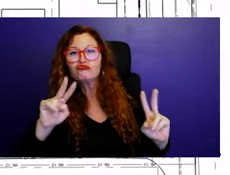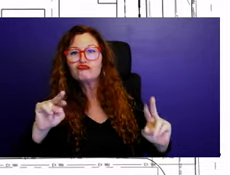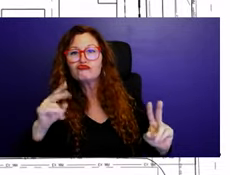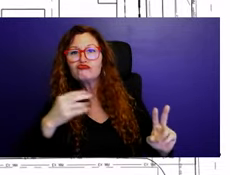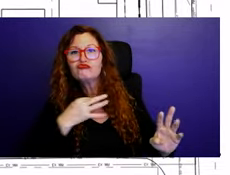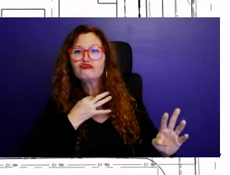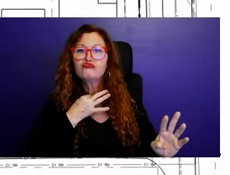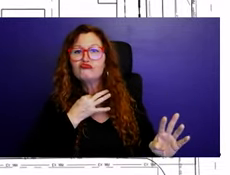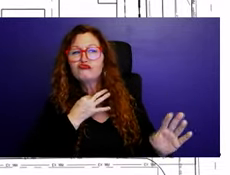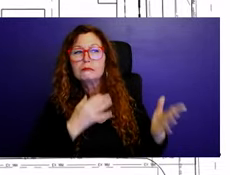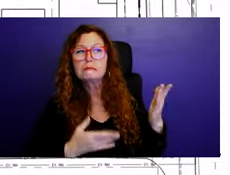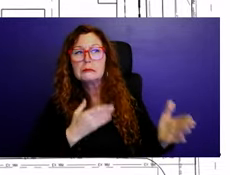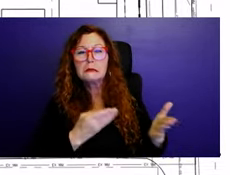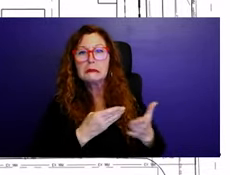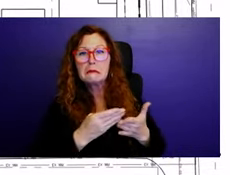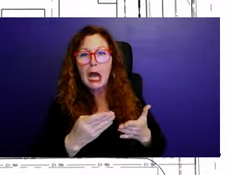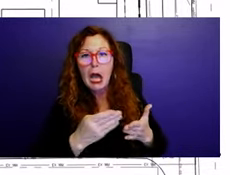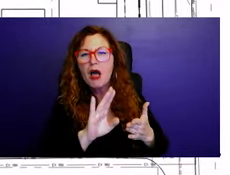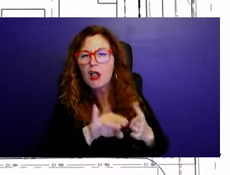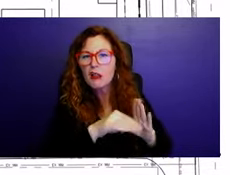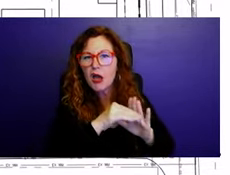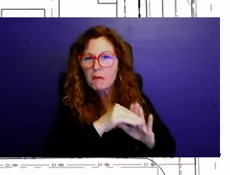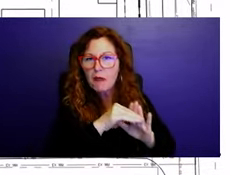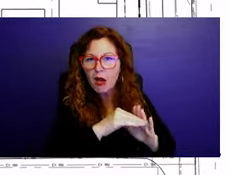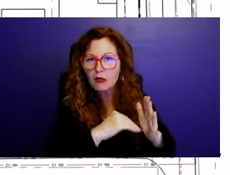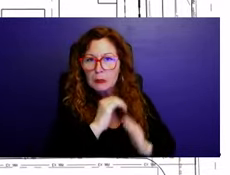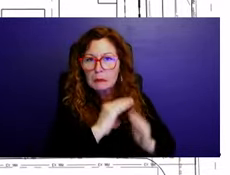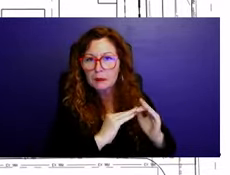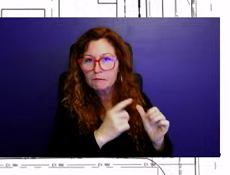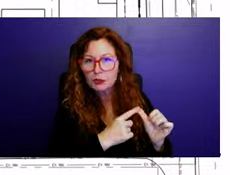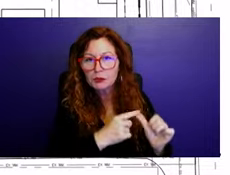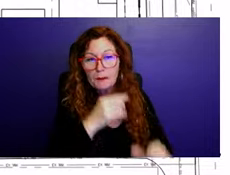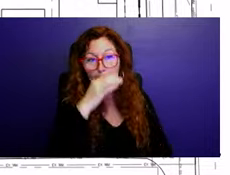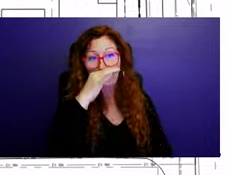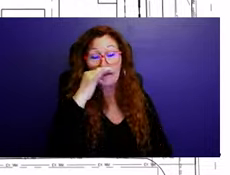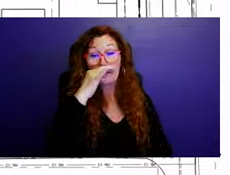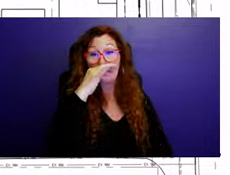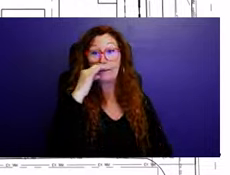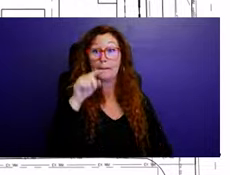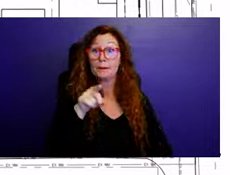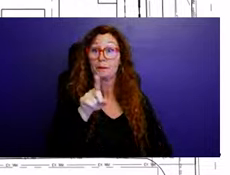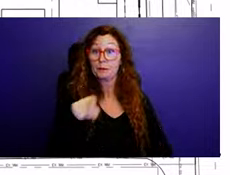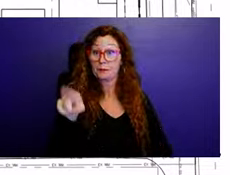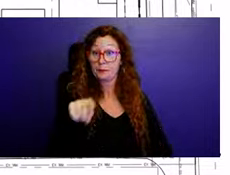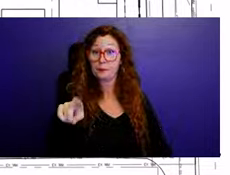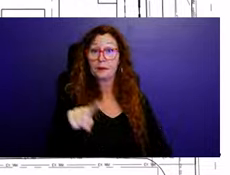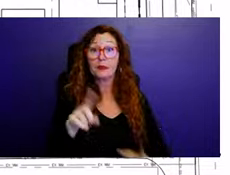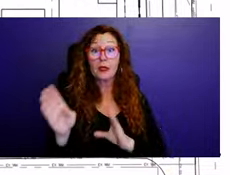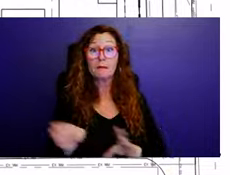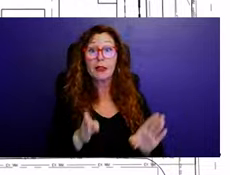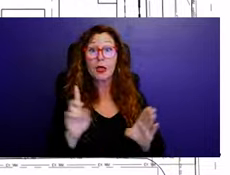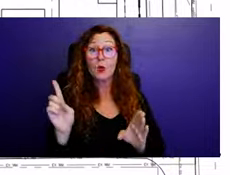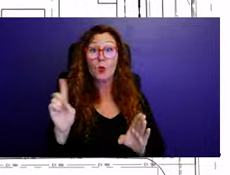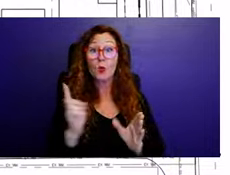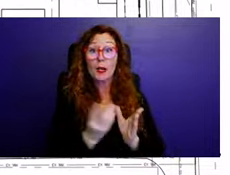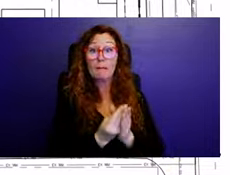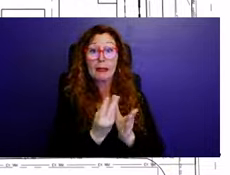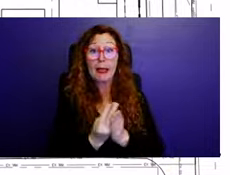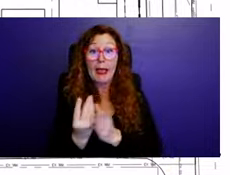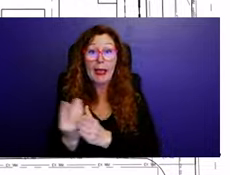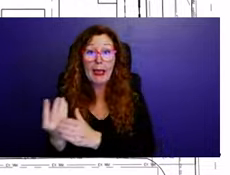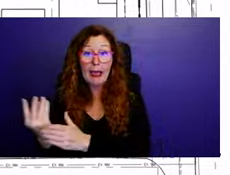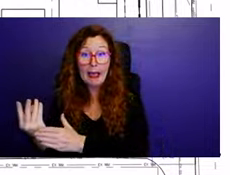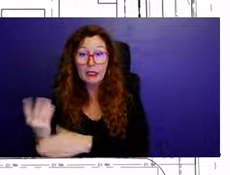Shown here is the proposed landscape plan. The plan includes a landscape buffer along the west side of the site to buffer the site from existing uses